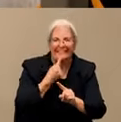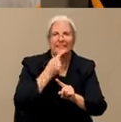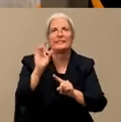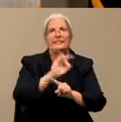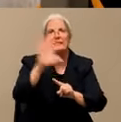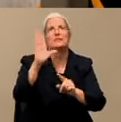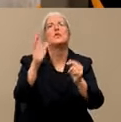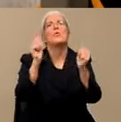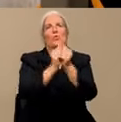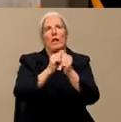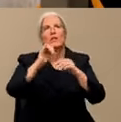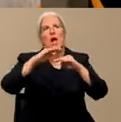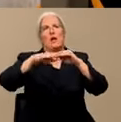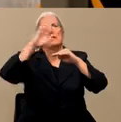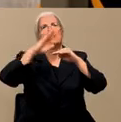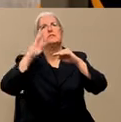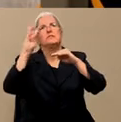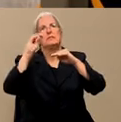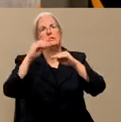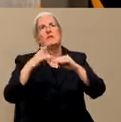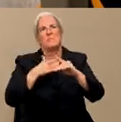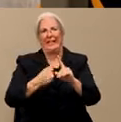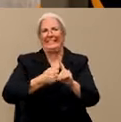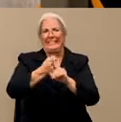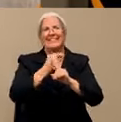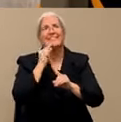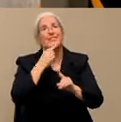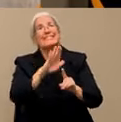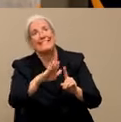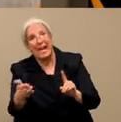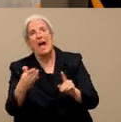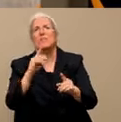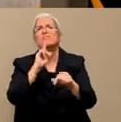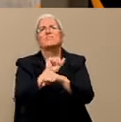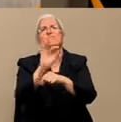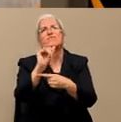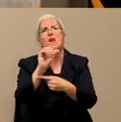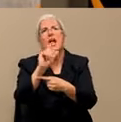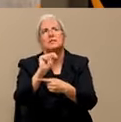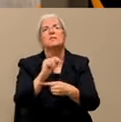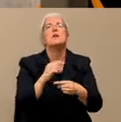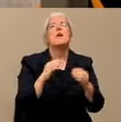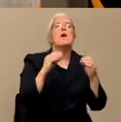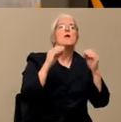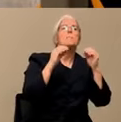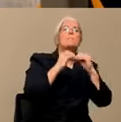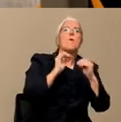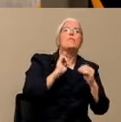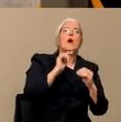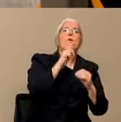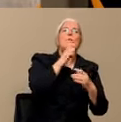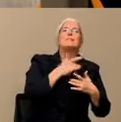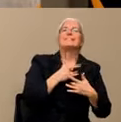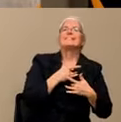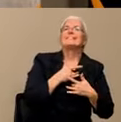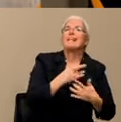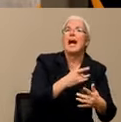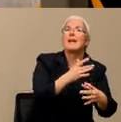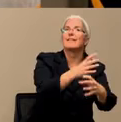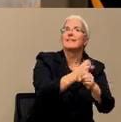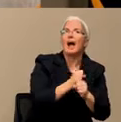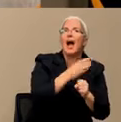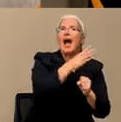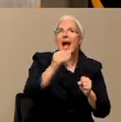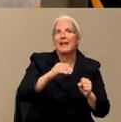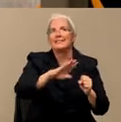virus. That is a fact. People that are more likely to get severe disease and more likely to die are people who are 60